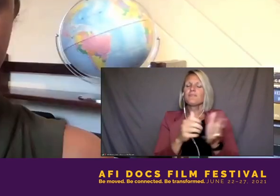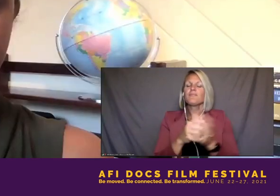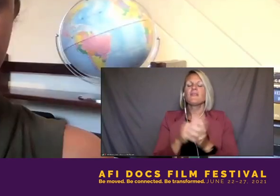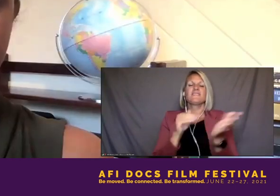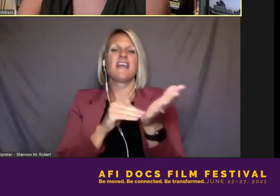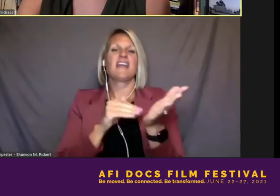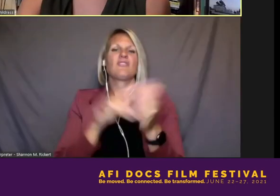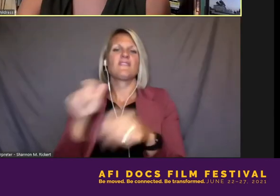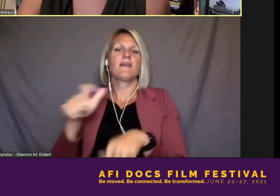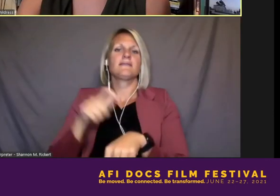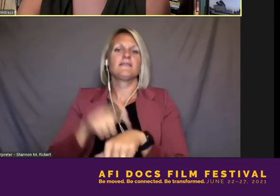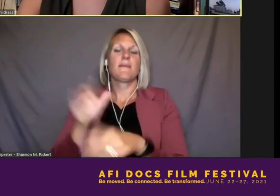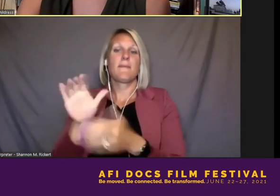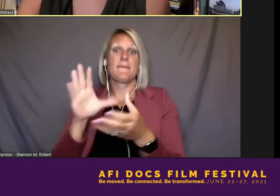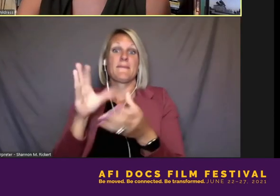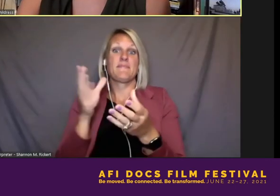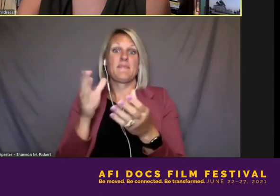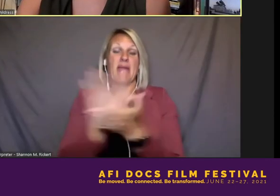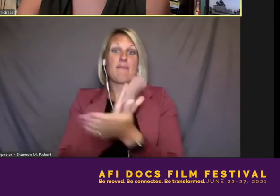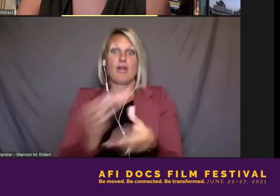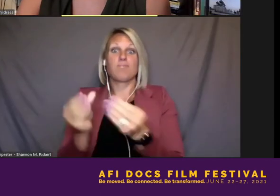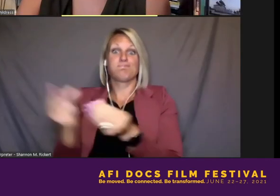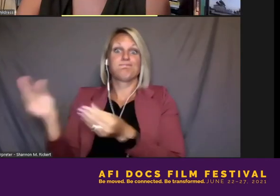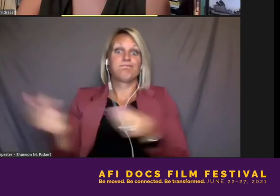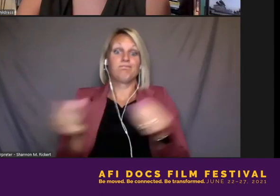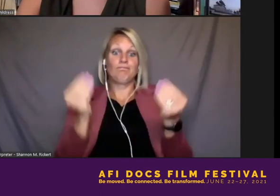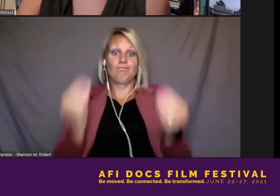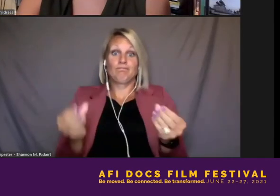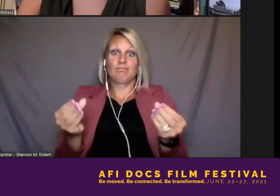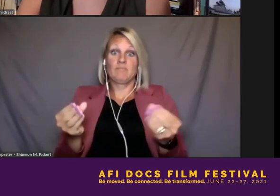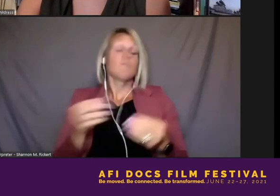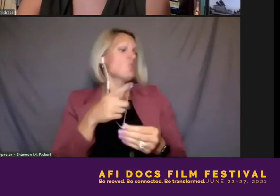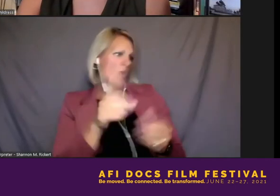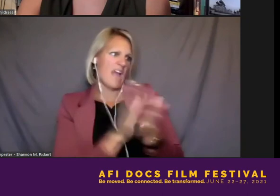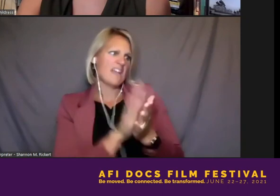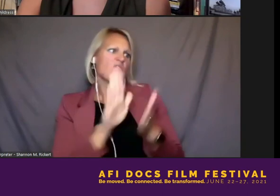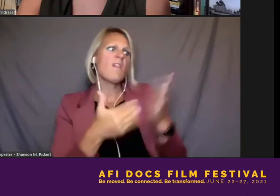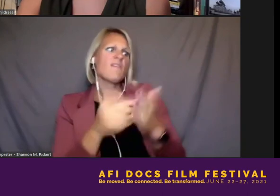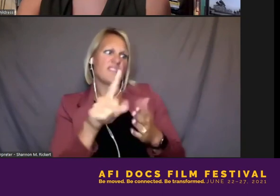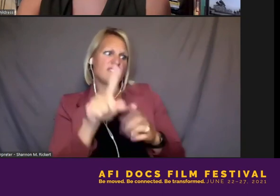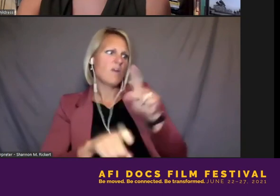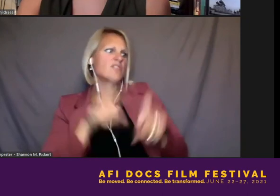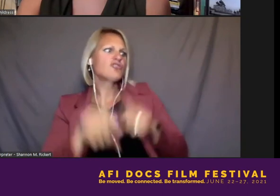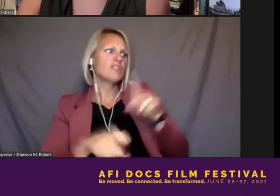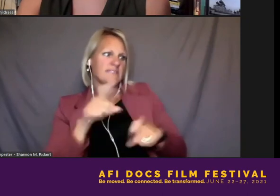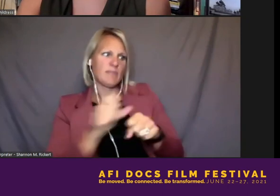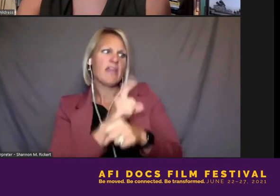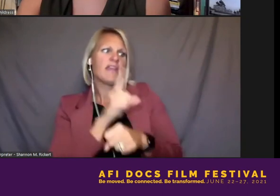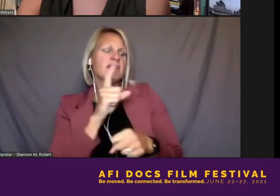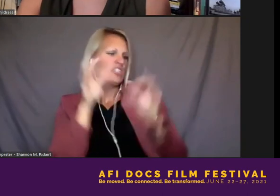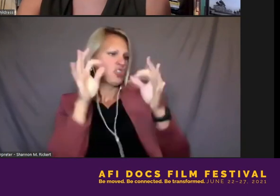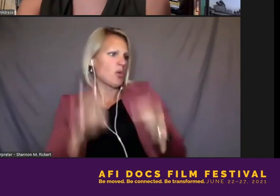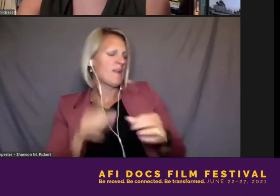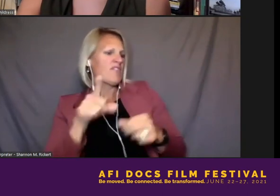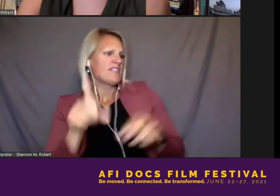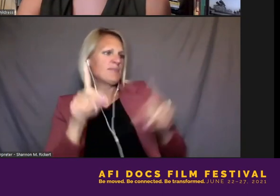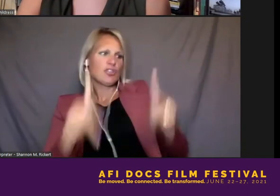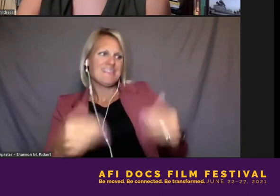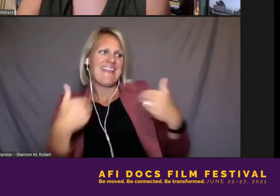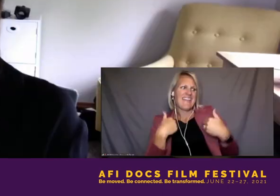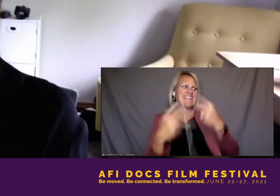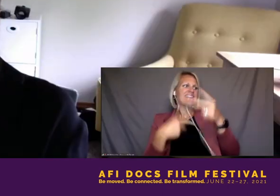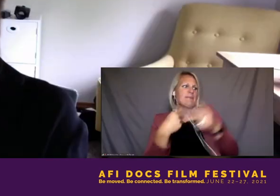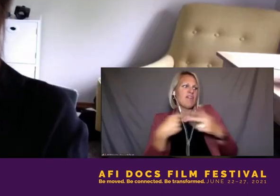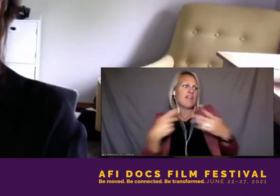who told us, like all of the questions we need to ask to determine whether or not maybe this person had a type of pneumonia